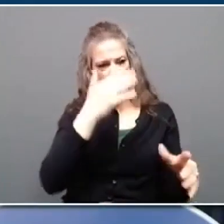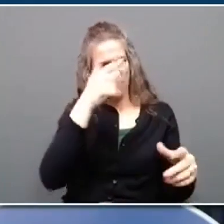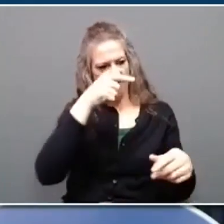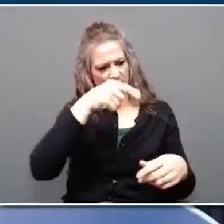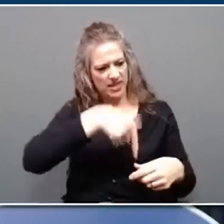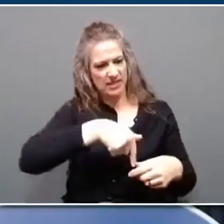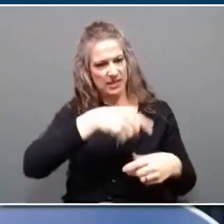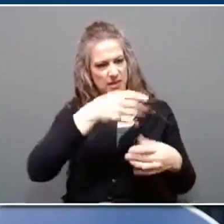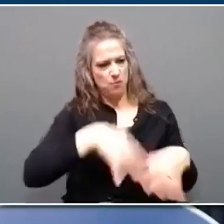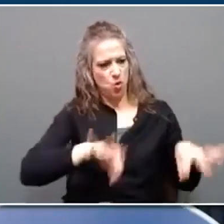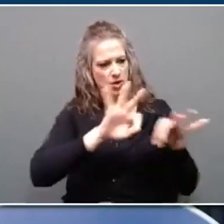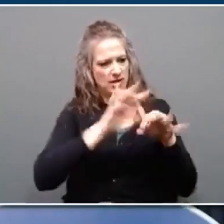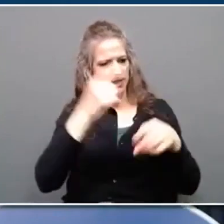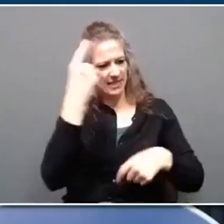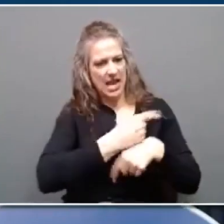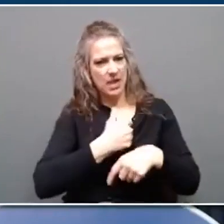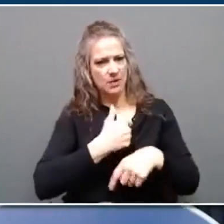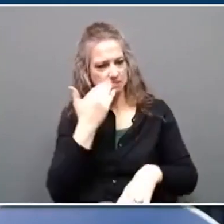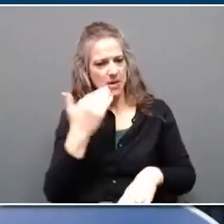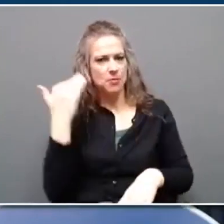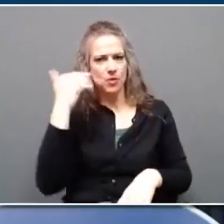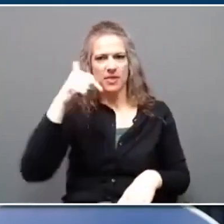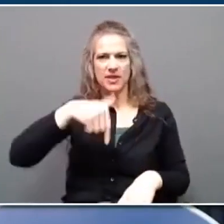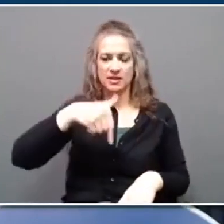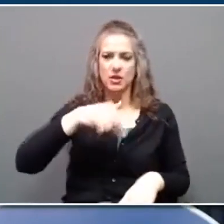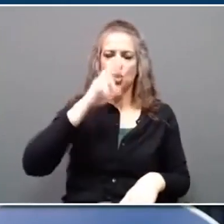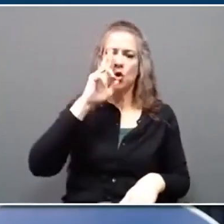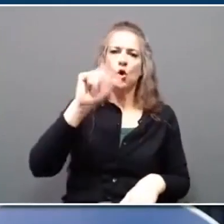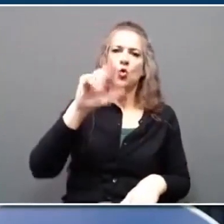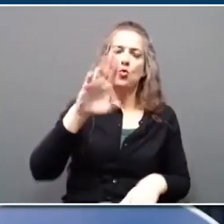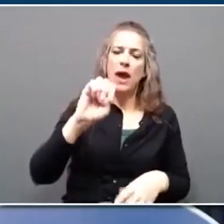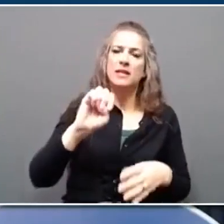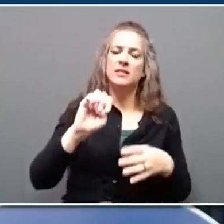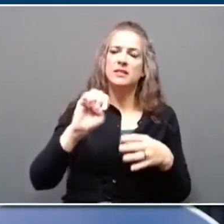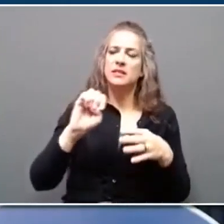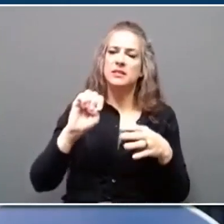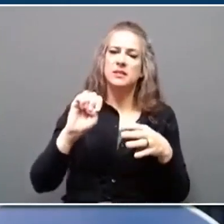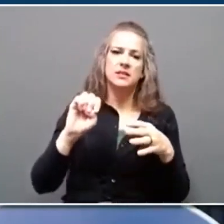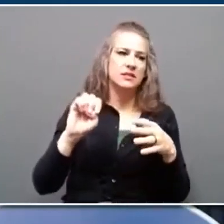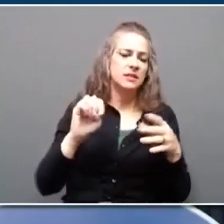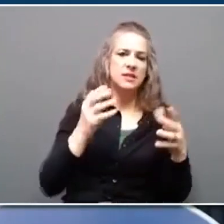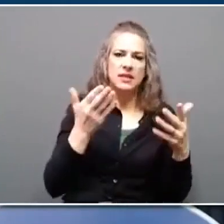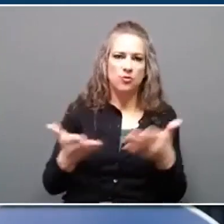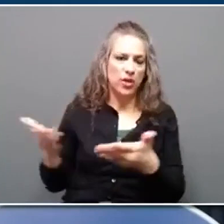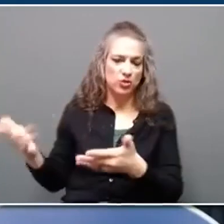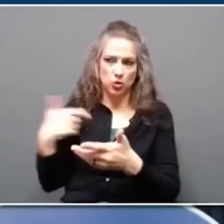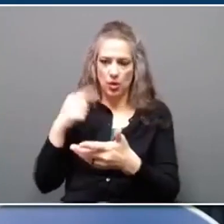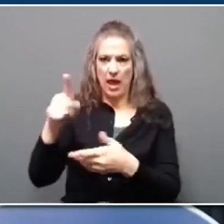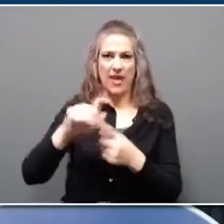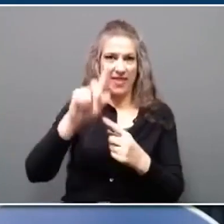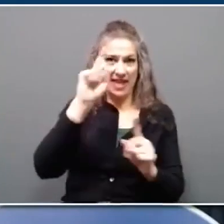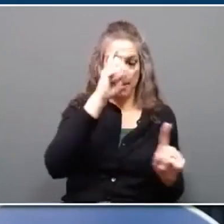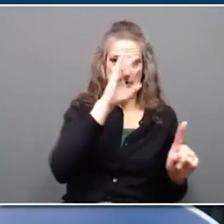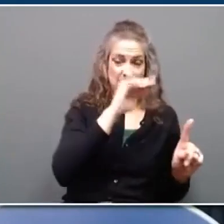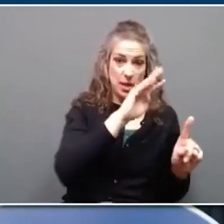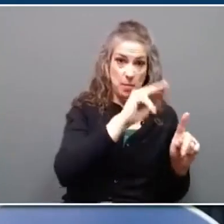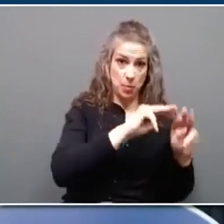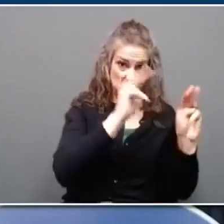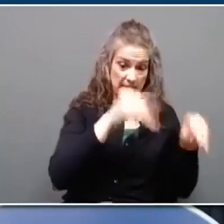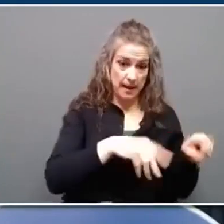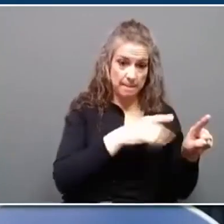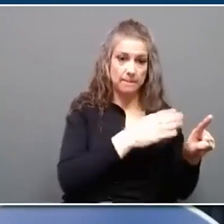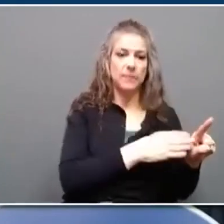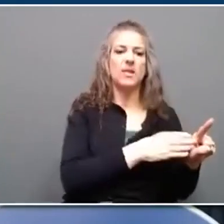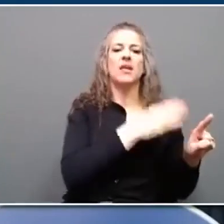9 a.m. Eastern Time, focus on race relations, Frankfurt will kick things off at the Capitol City Museum. Then at 1045, we will